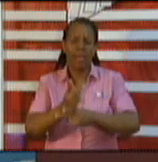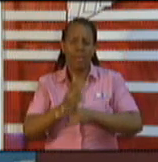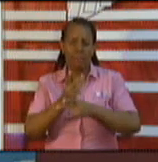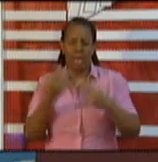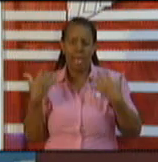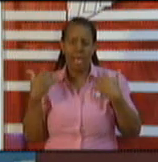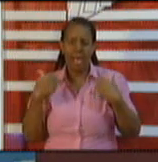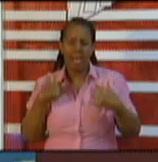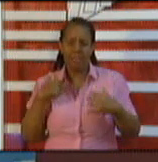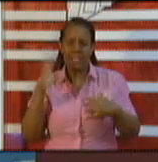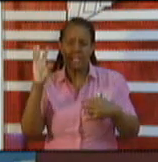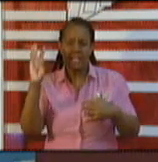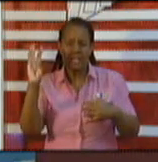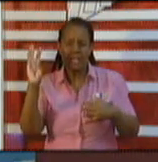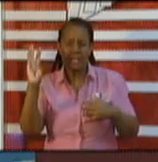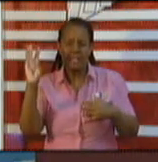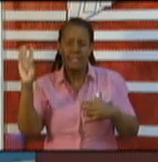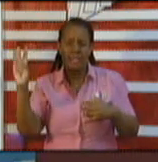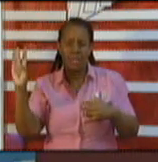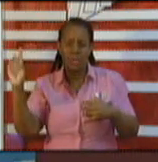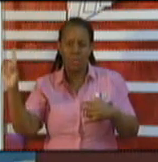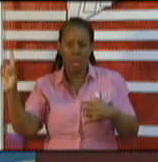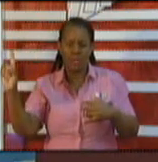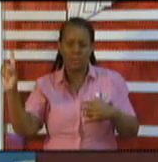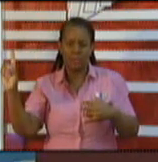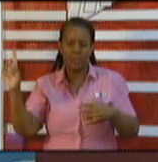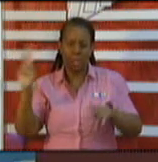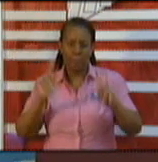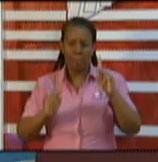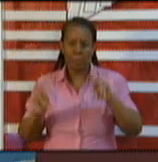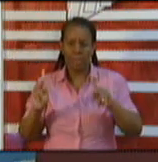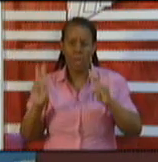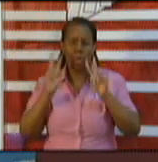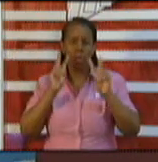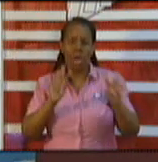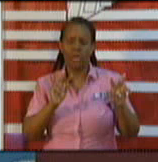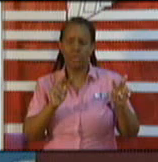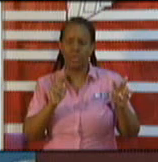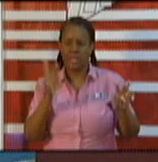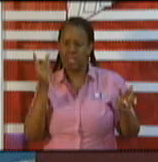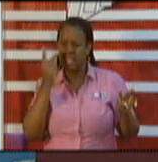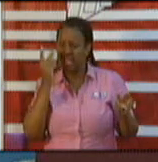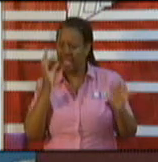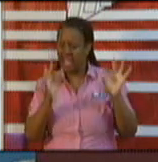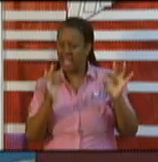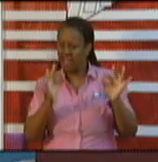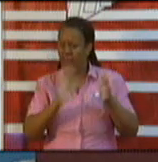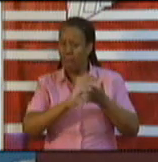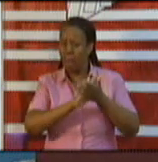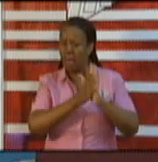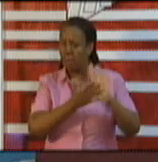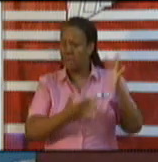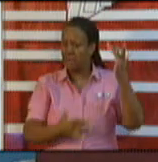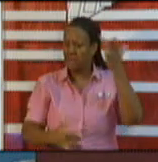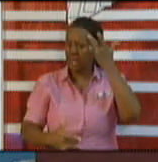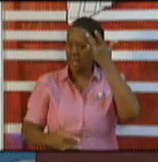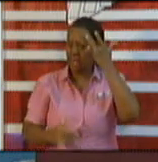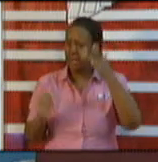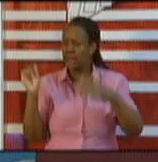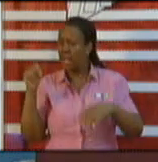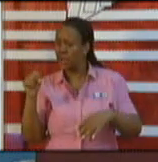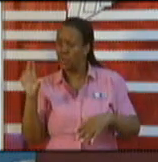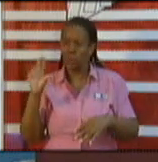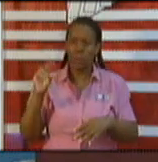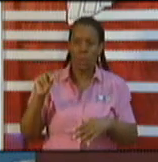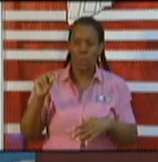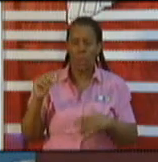persons quarantined throughout the system. Beginning at the UE-DB, in our campus, we have 42 individuals. At the Chancellor Hotel,